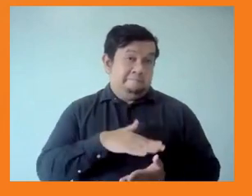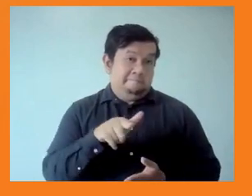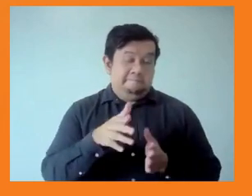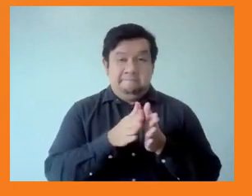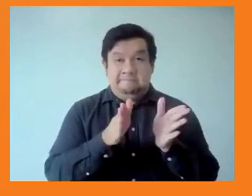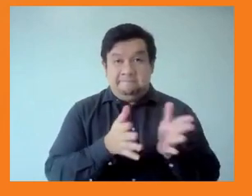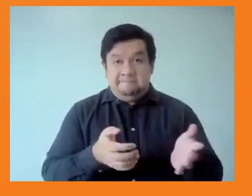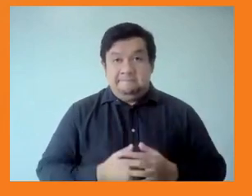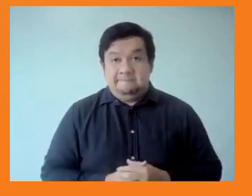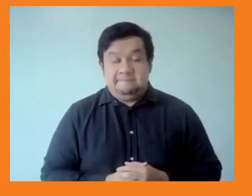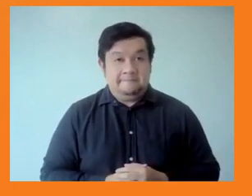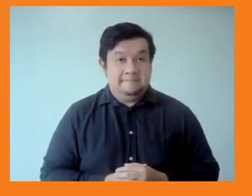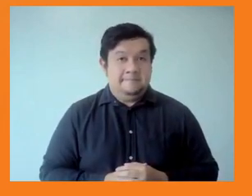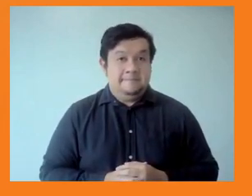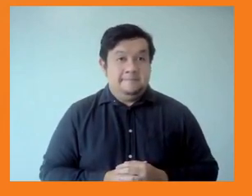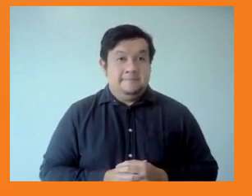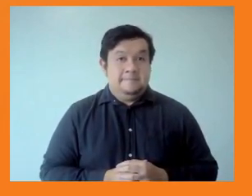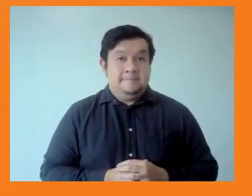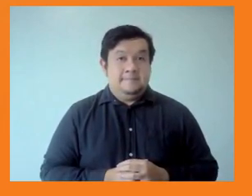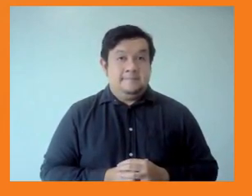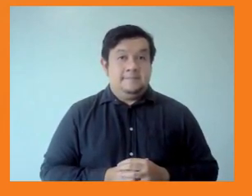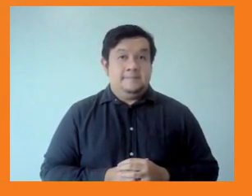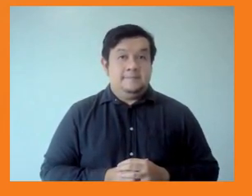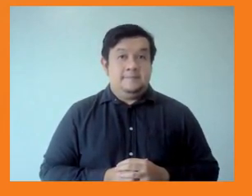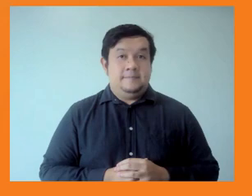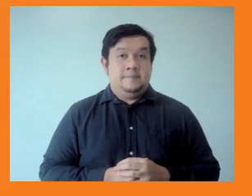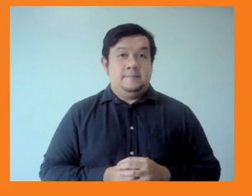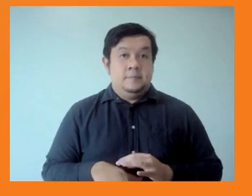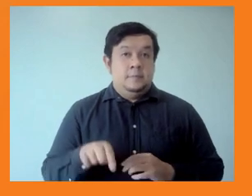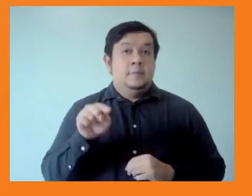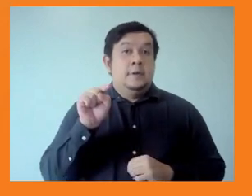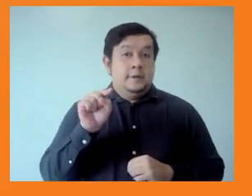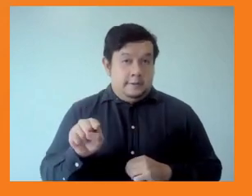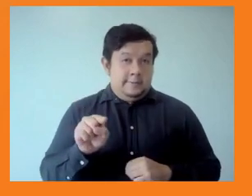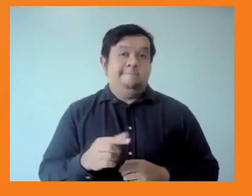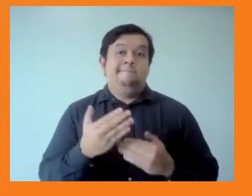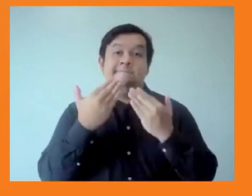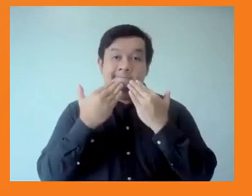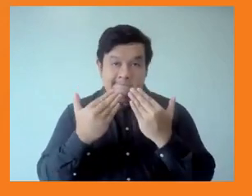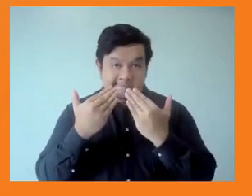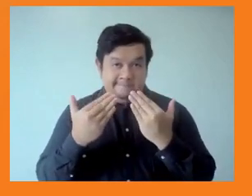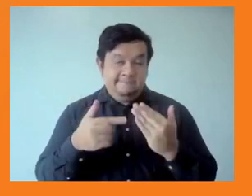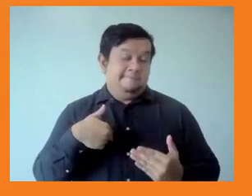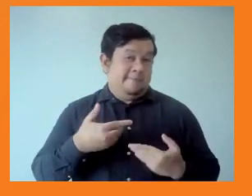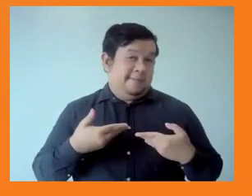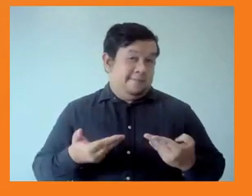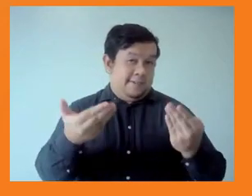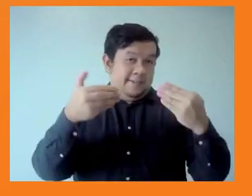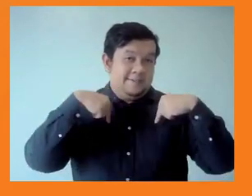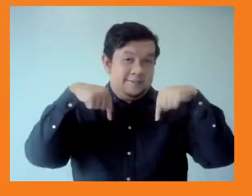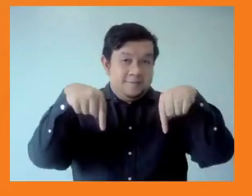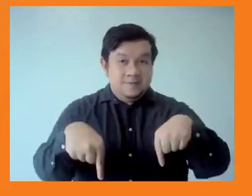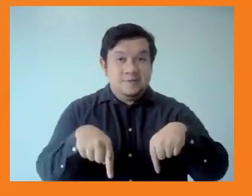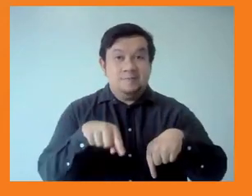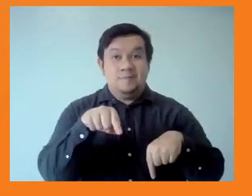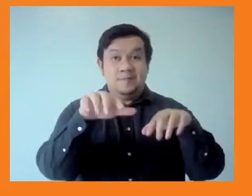Great. Thank you so much to Oxfam for inviting me to this panel. And thanks, Mira,